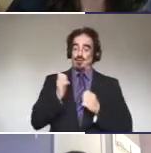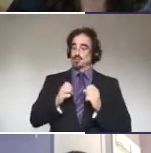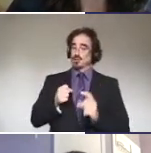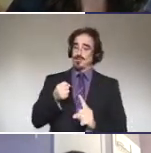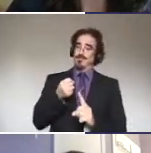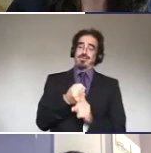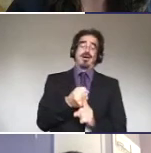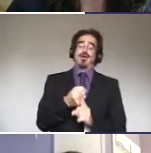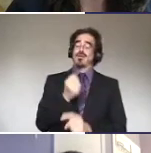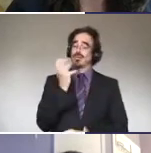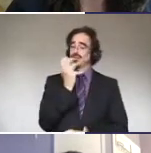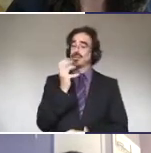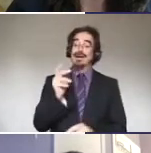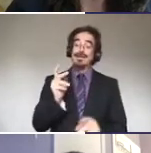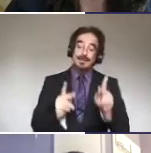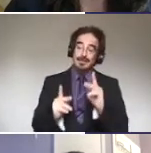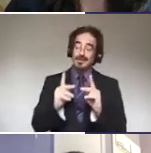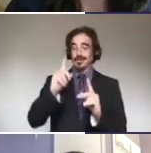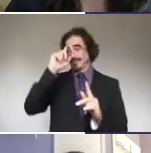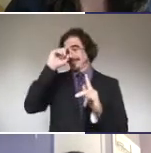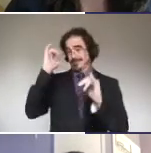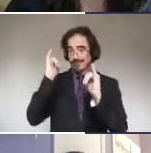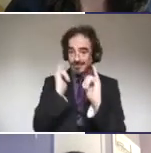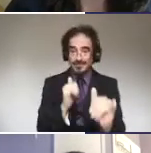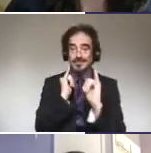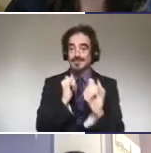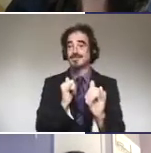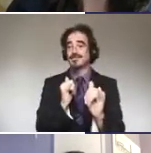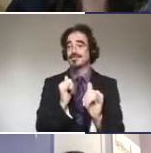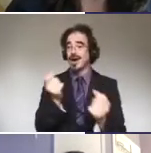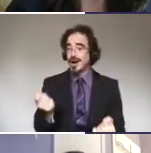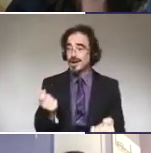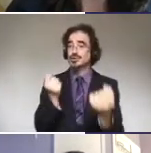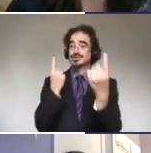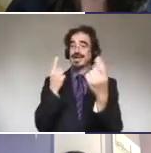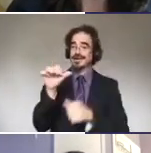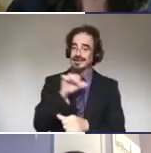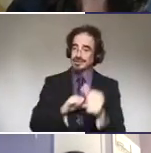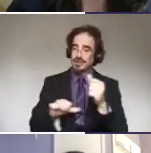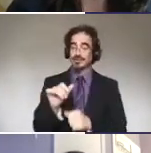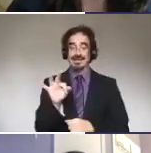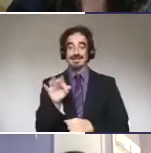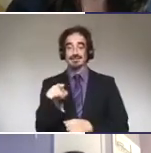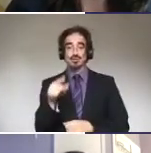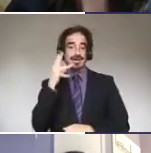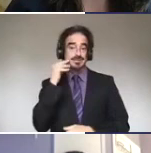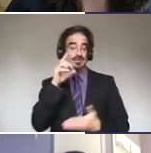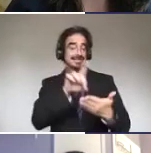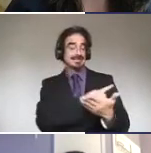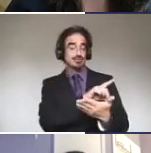understand what you're going through, um, when you experience discrimination and prejudice from any source,